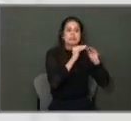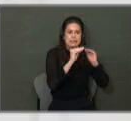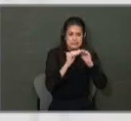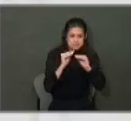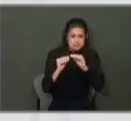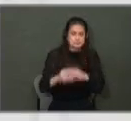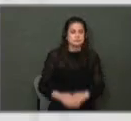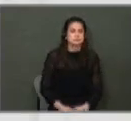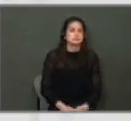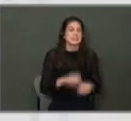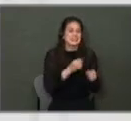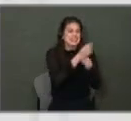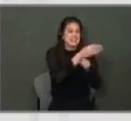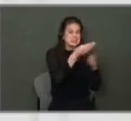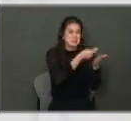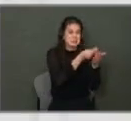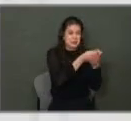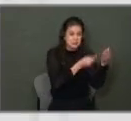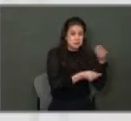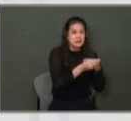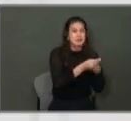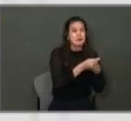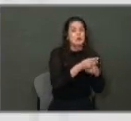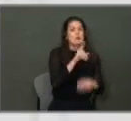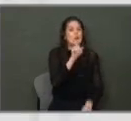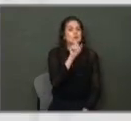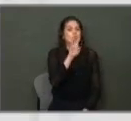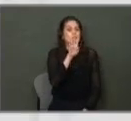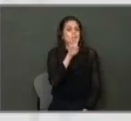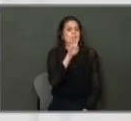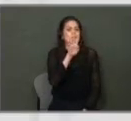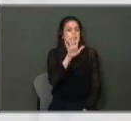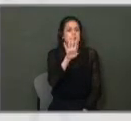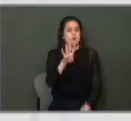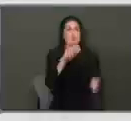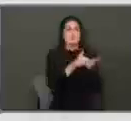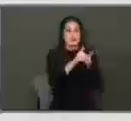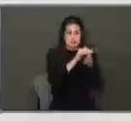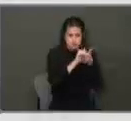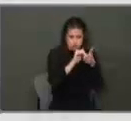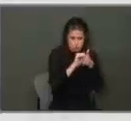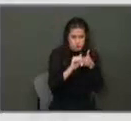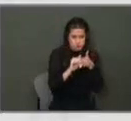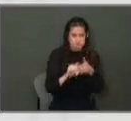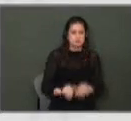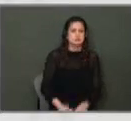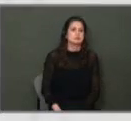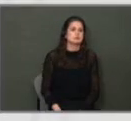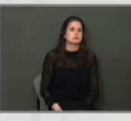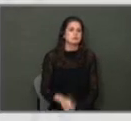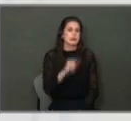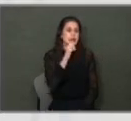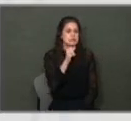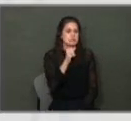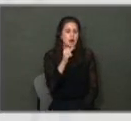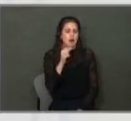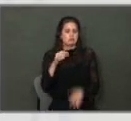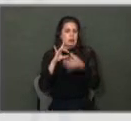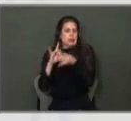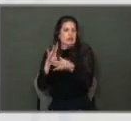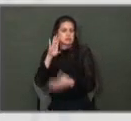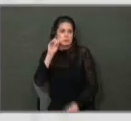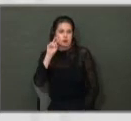includes almost $154 million in infrastructure maintenance. This is not bond work.